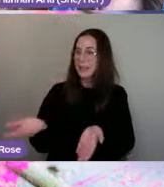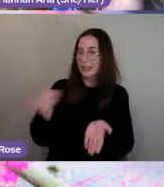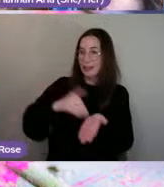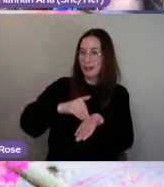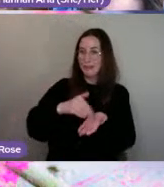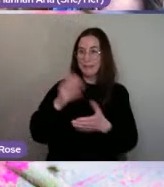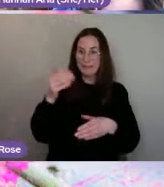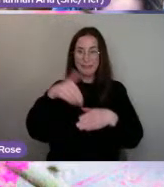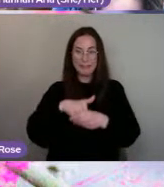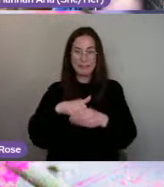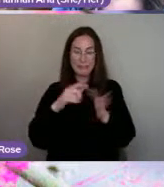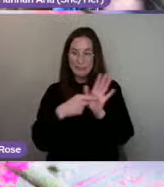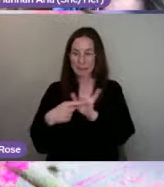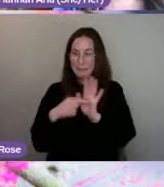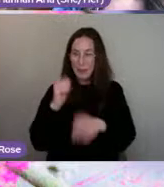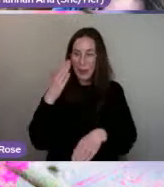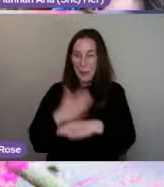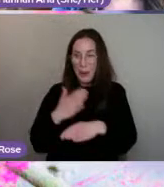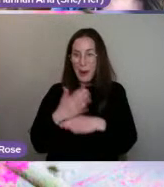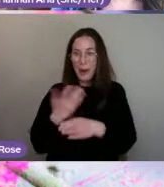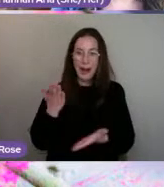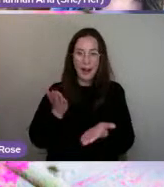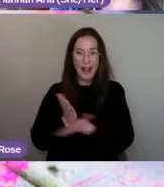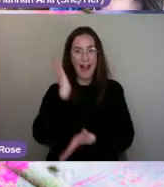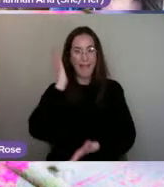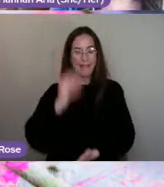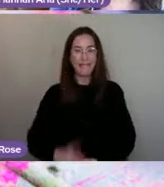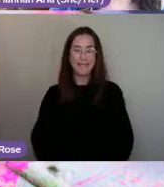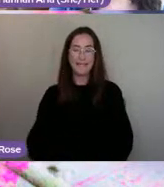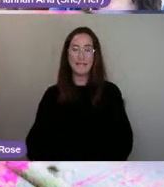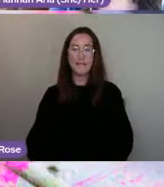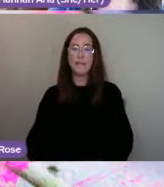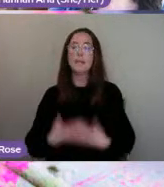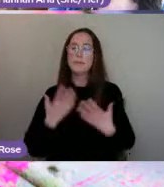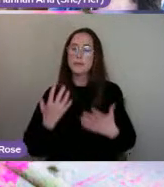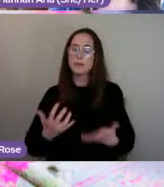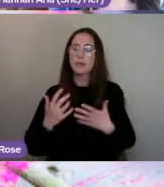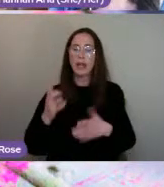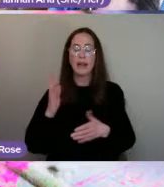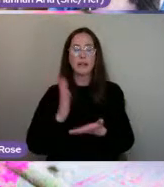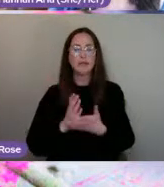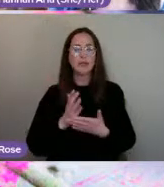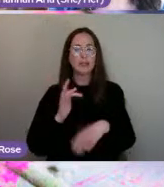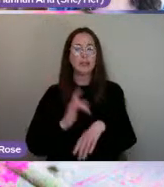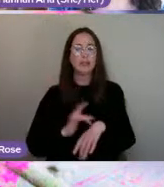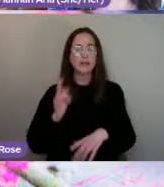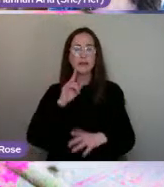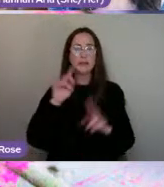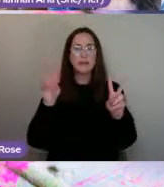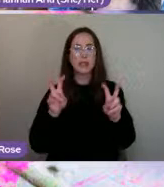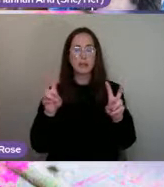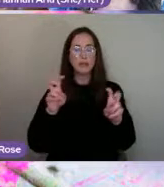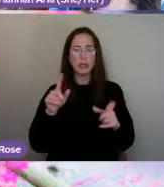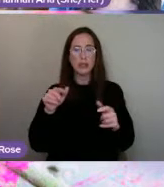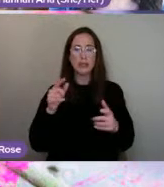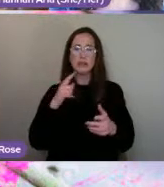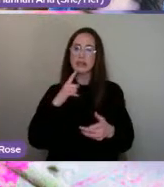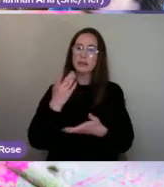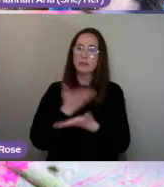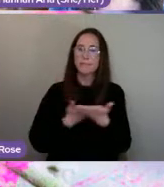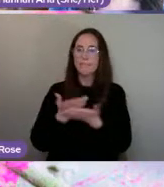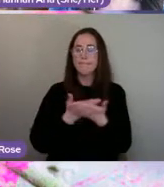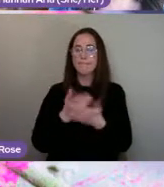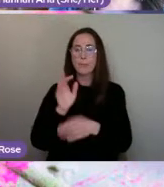Now, this week, we are looking at quite a sensitive subject. This is our last one on the subject of mental health.